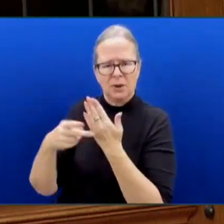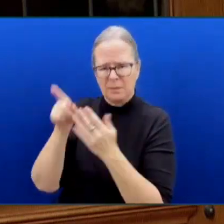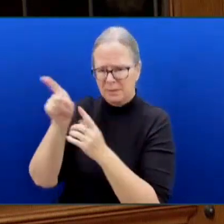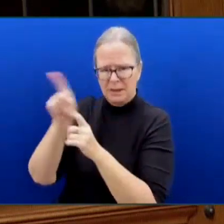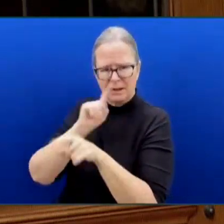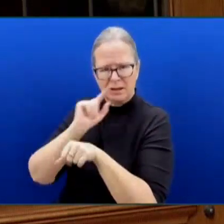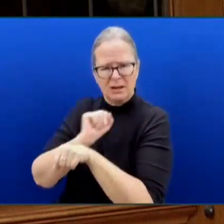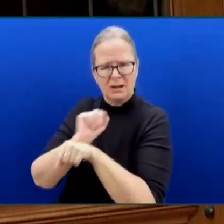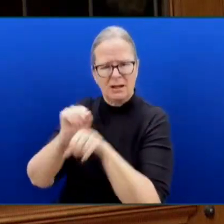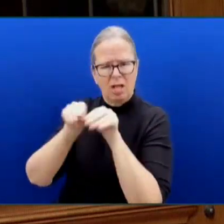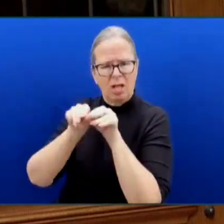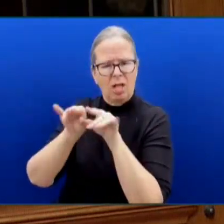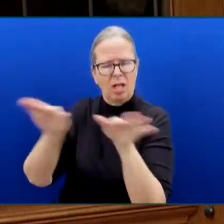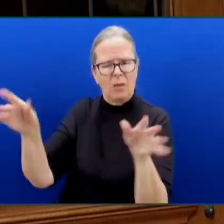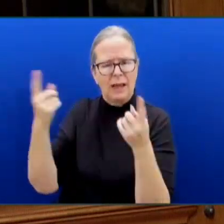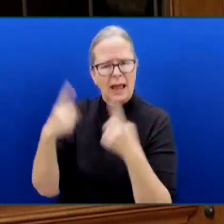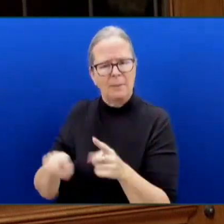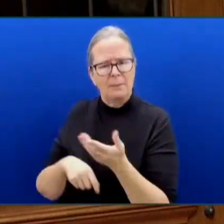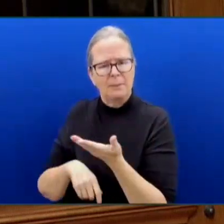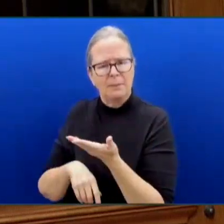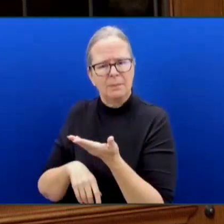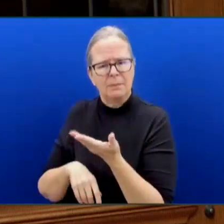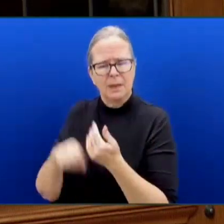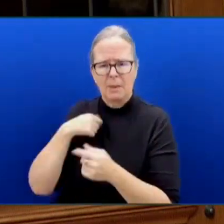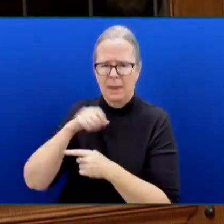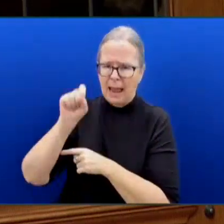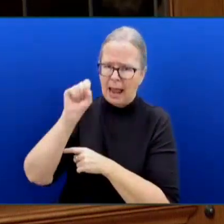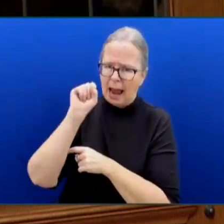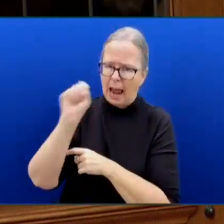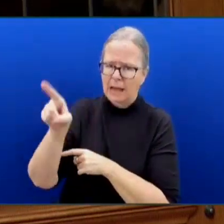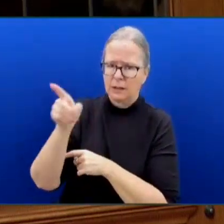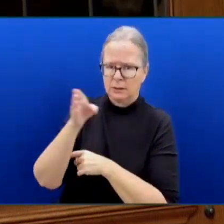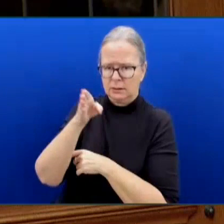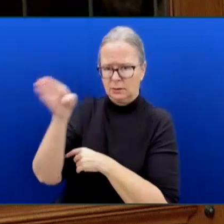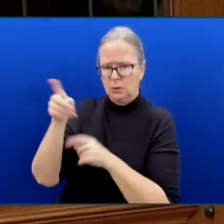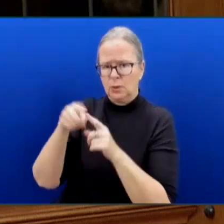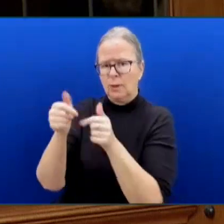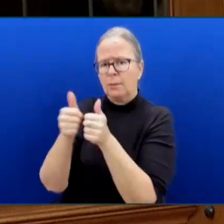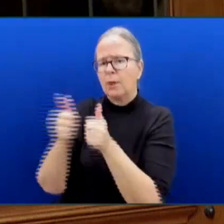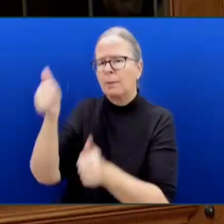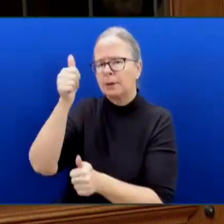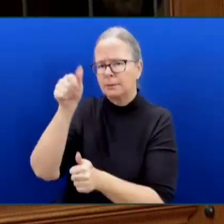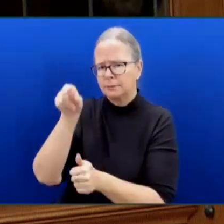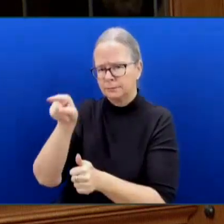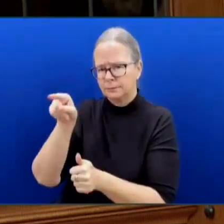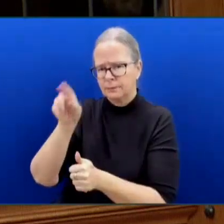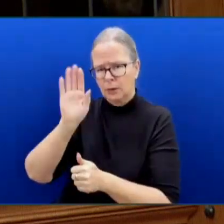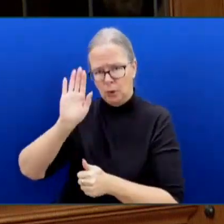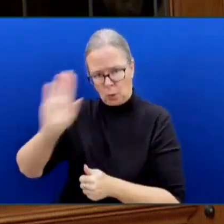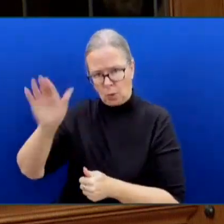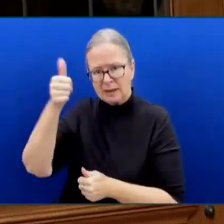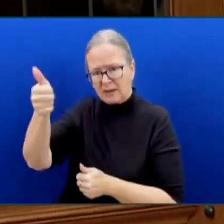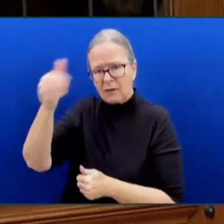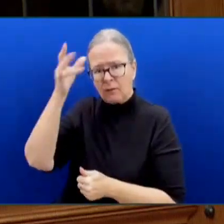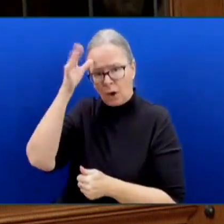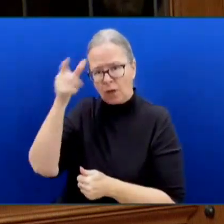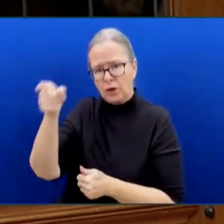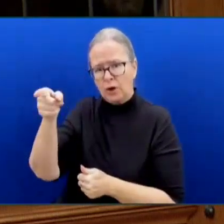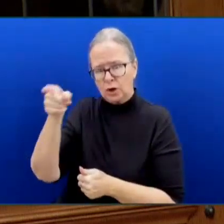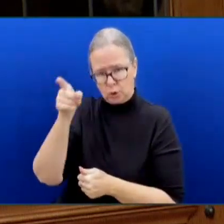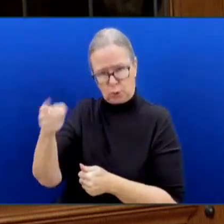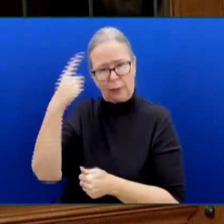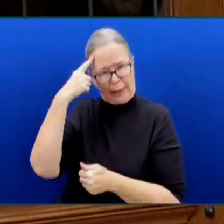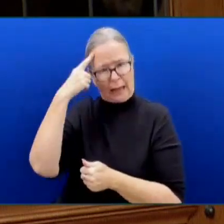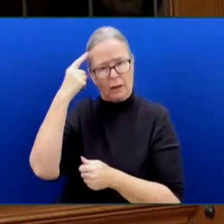Premier, my question. As a father, what age does he think is appropriate for children to encounter these drugs in our